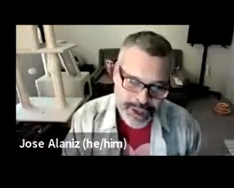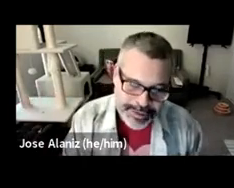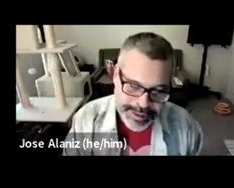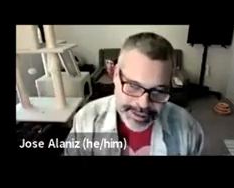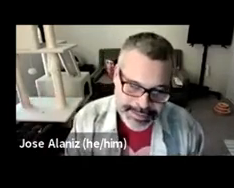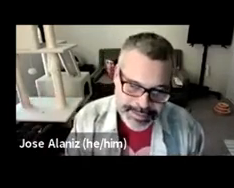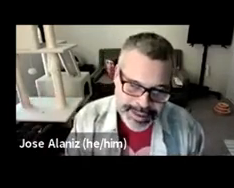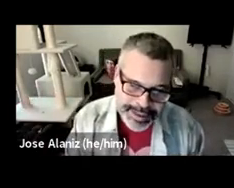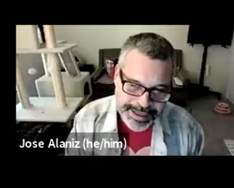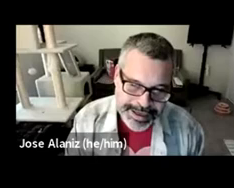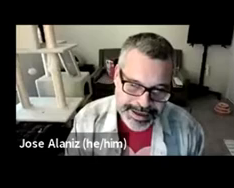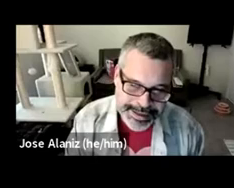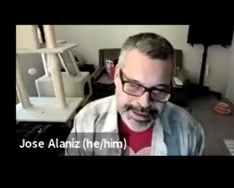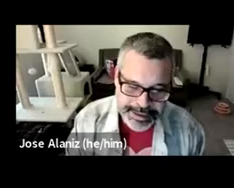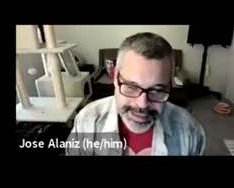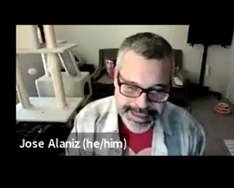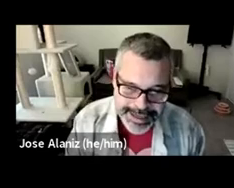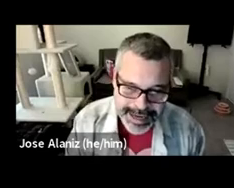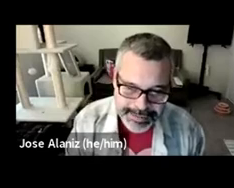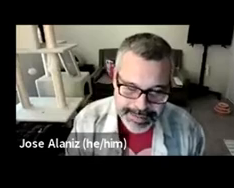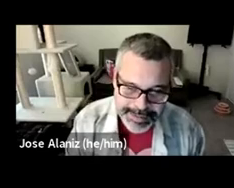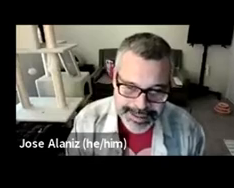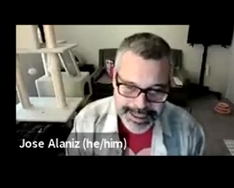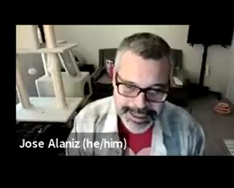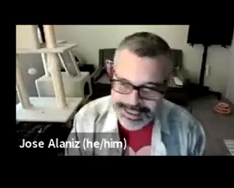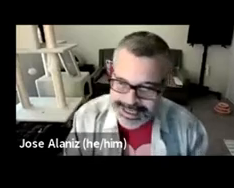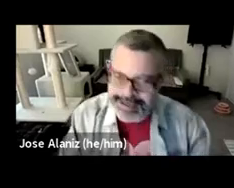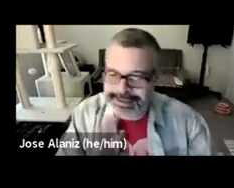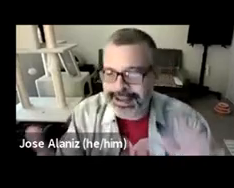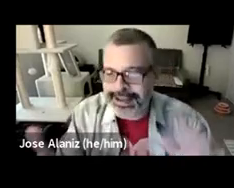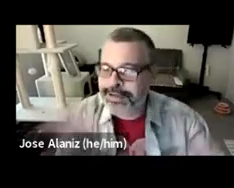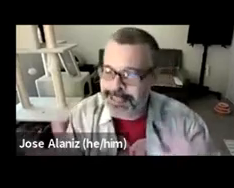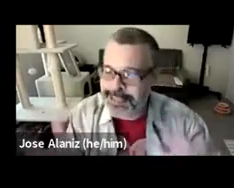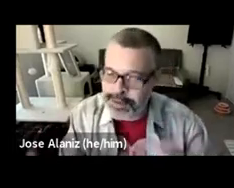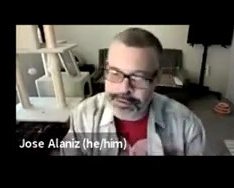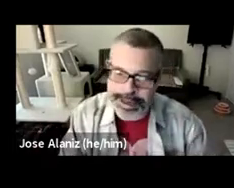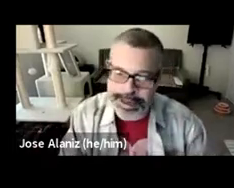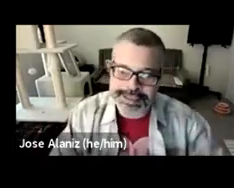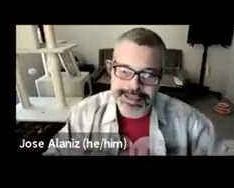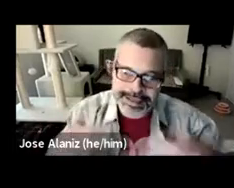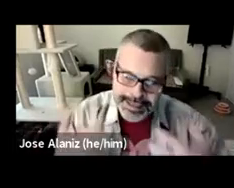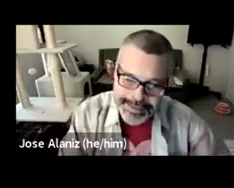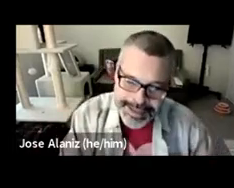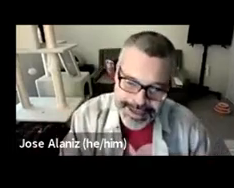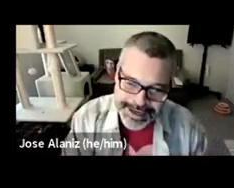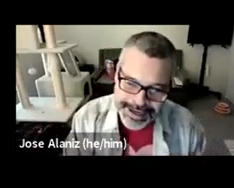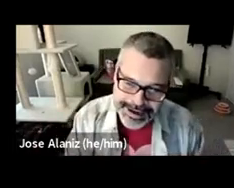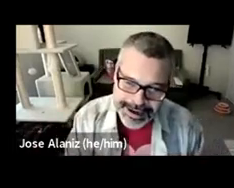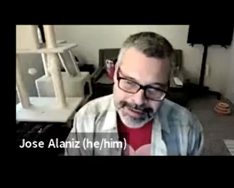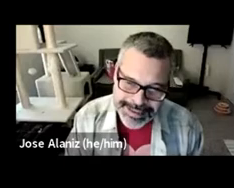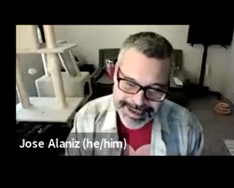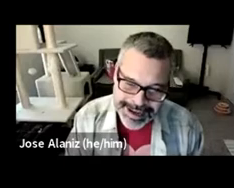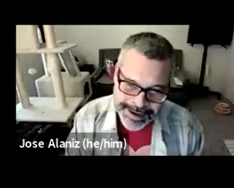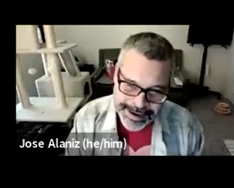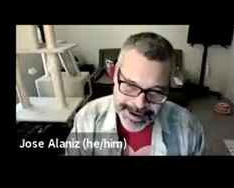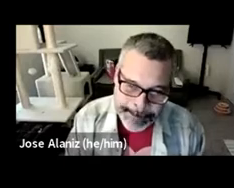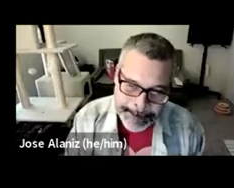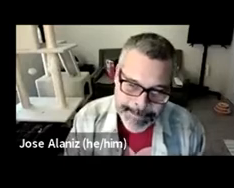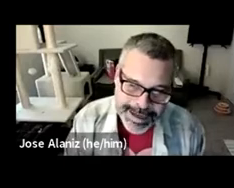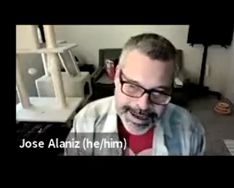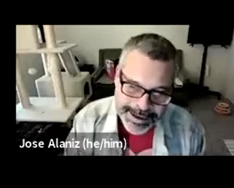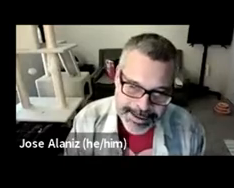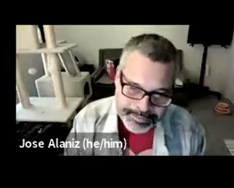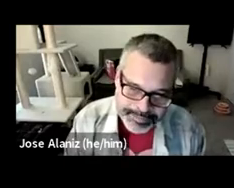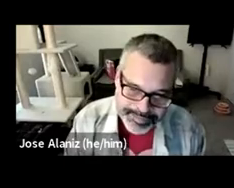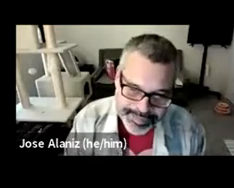the most generous, uh, thing you can say about this type of representation is that it, it, kind of cuts both ways. It, gives, uh, obviously a very,